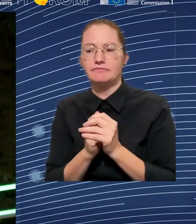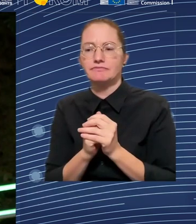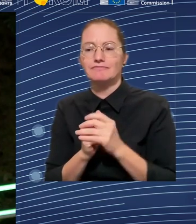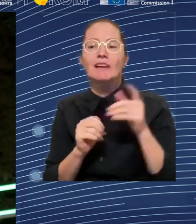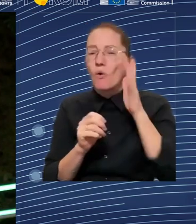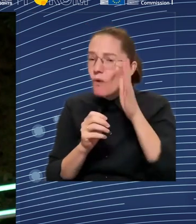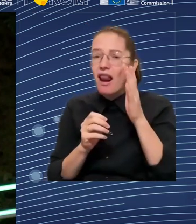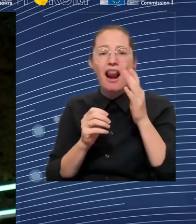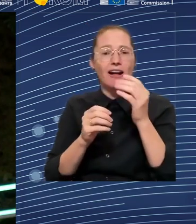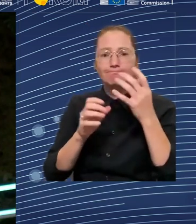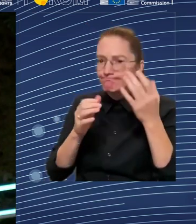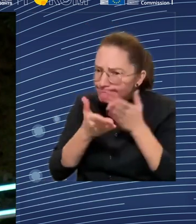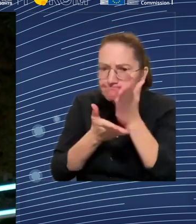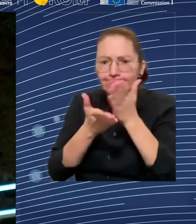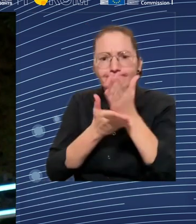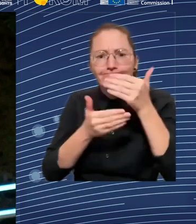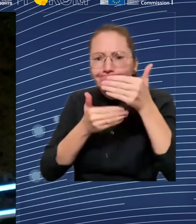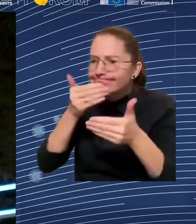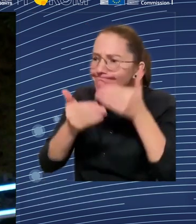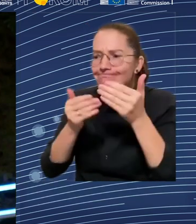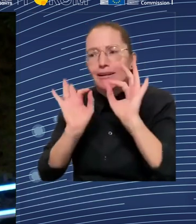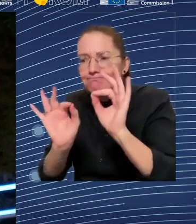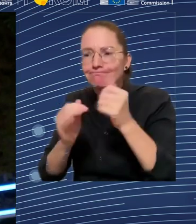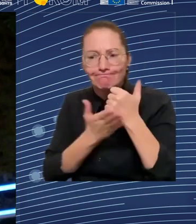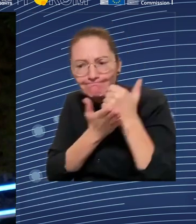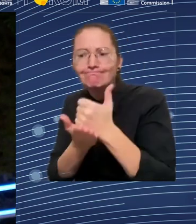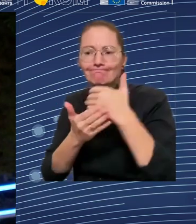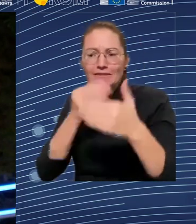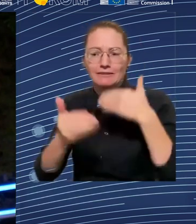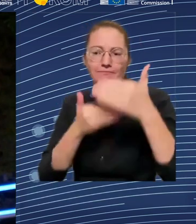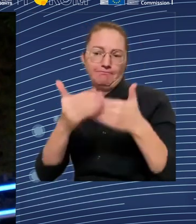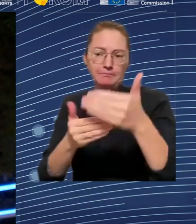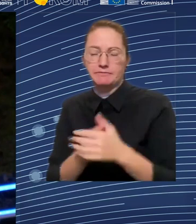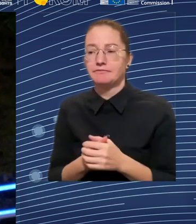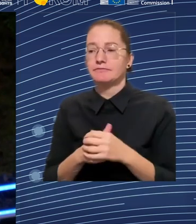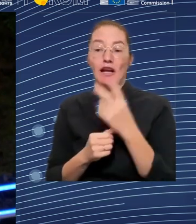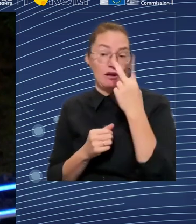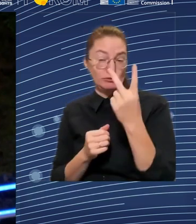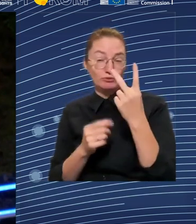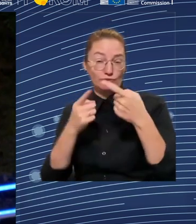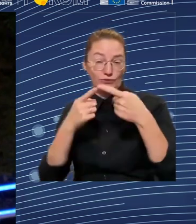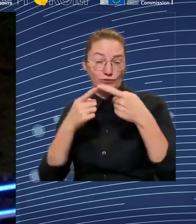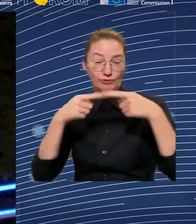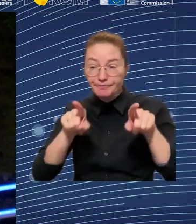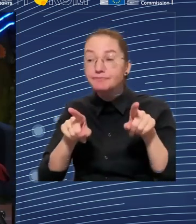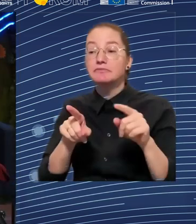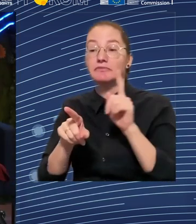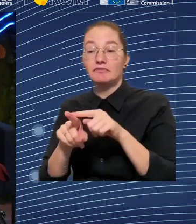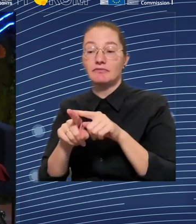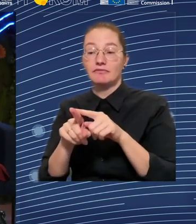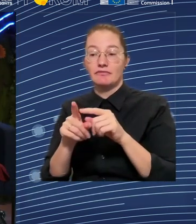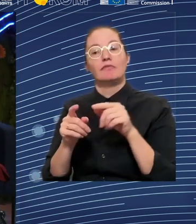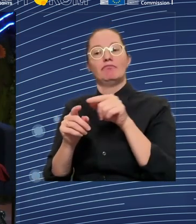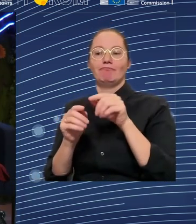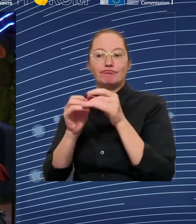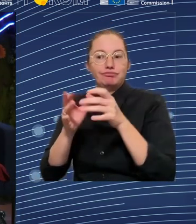bigger impact will be on the skills required to use AI tools and applications and interact